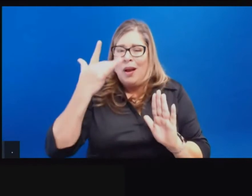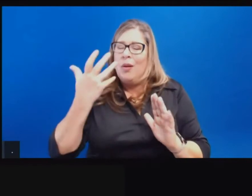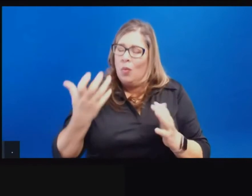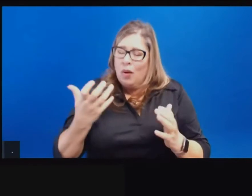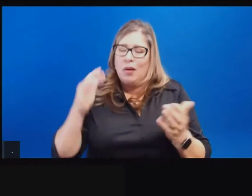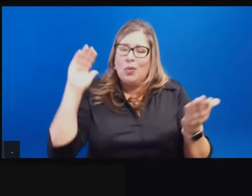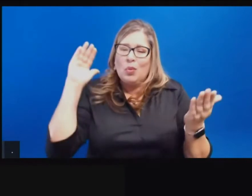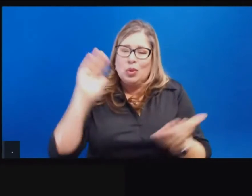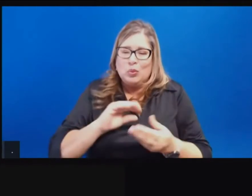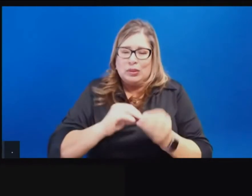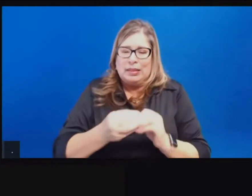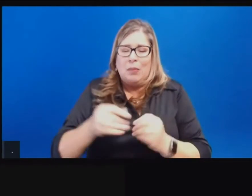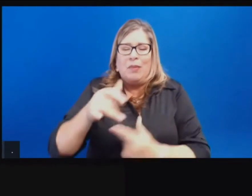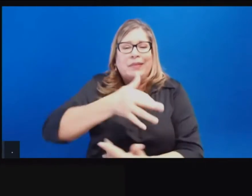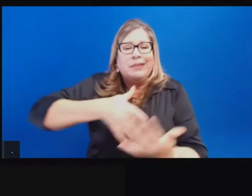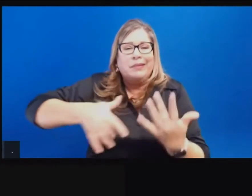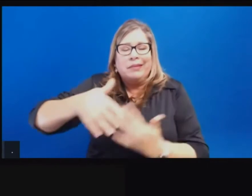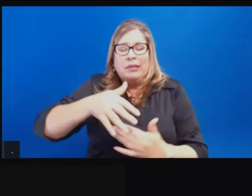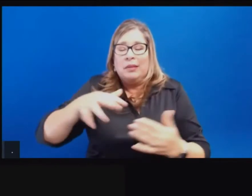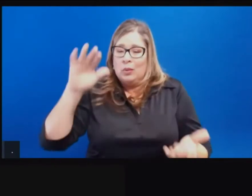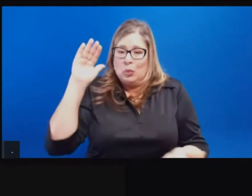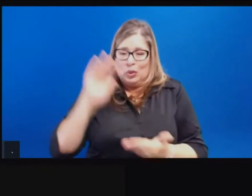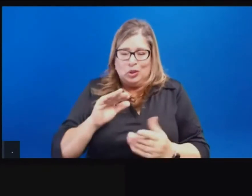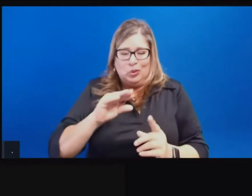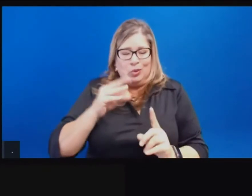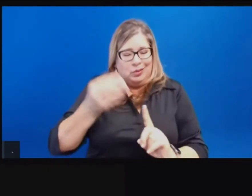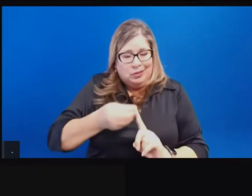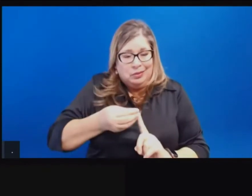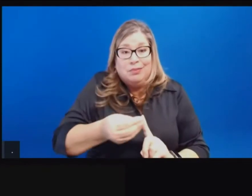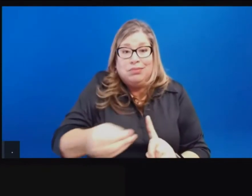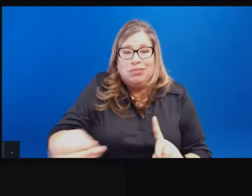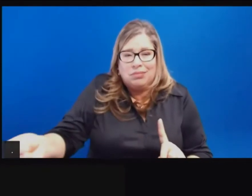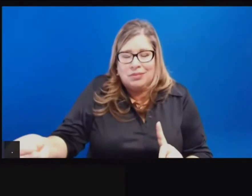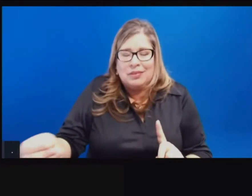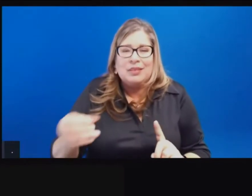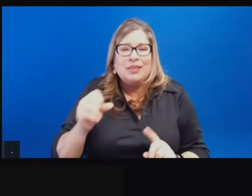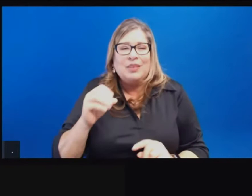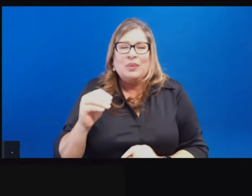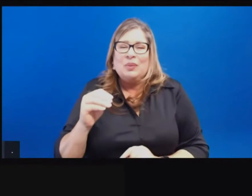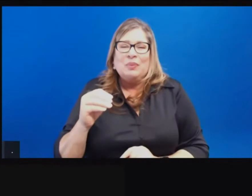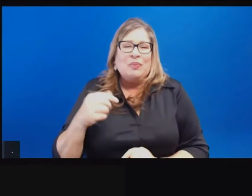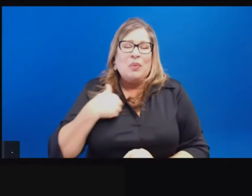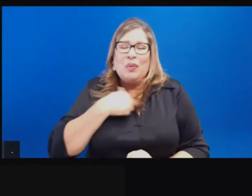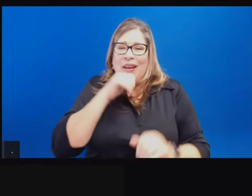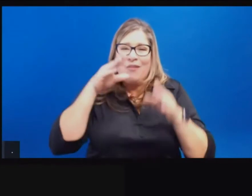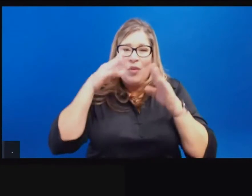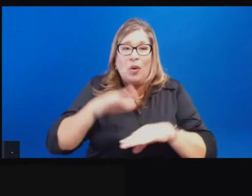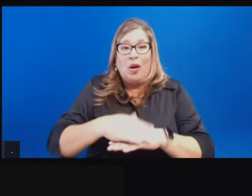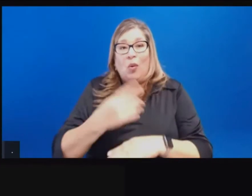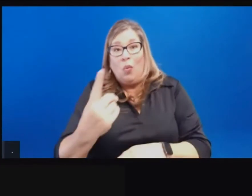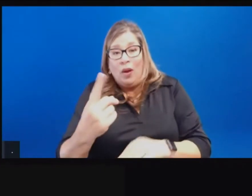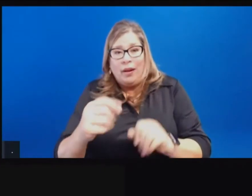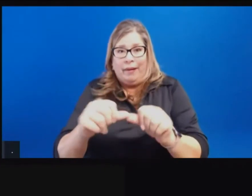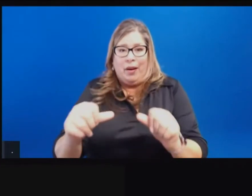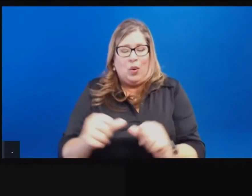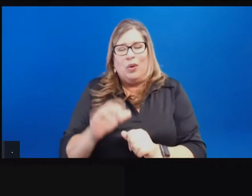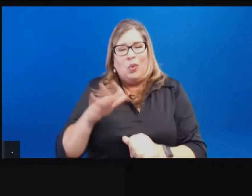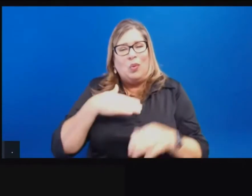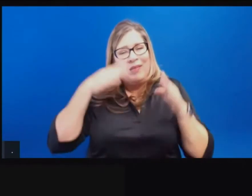the relative risk and the concern about a specific sector was not so much what we were focused on only.